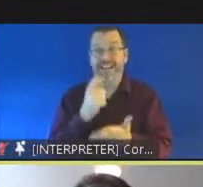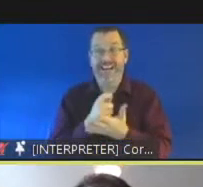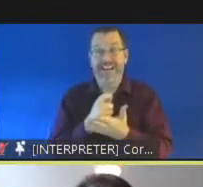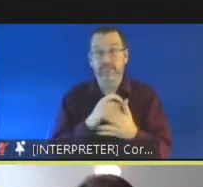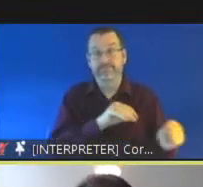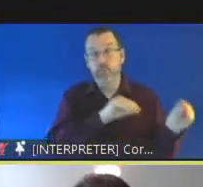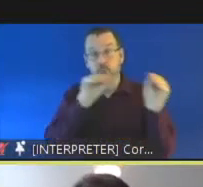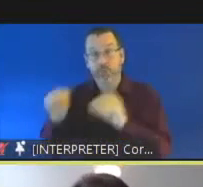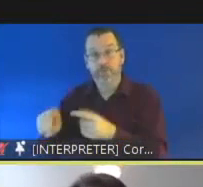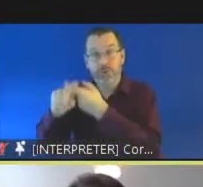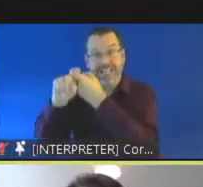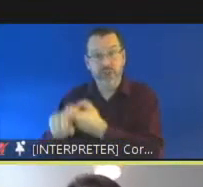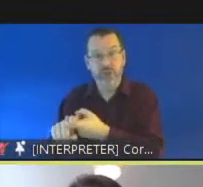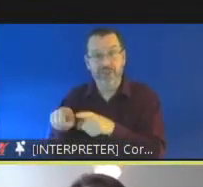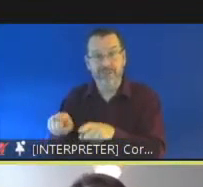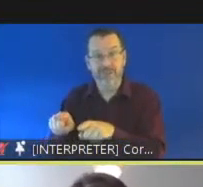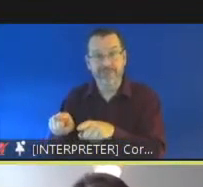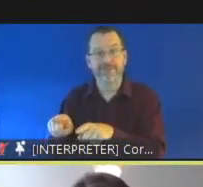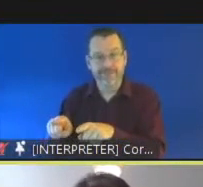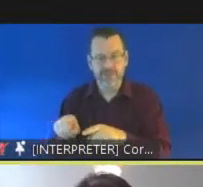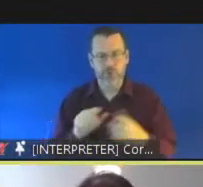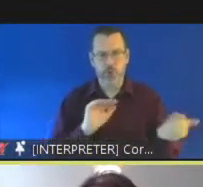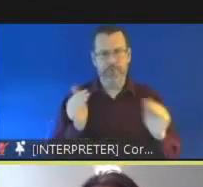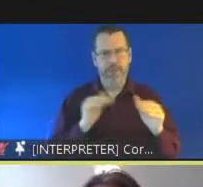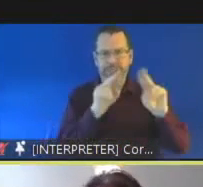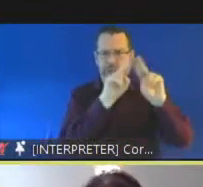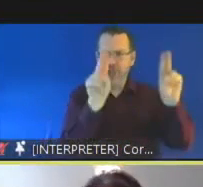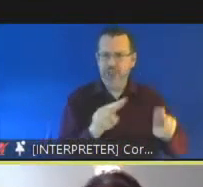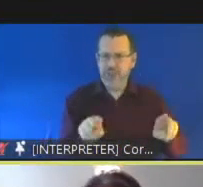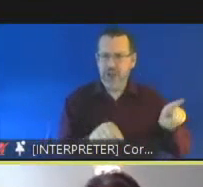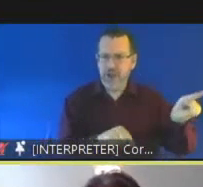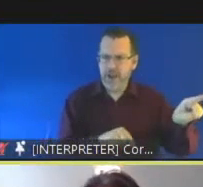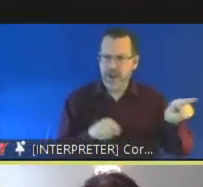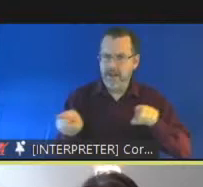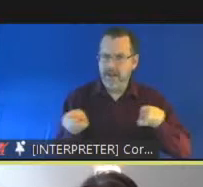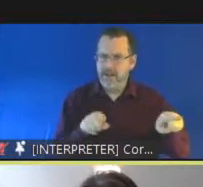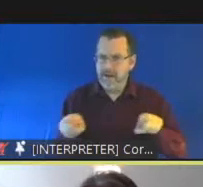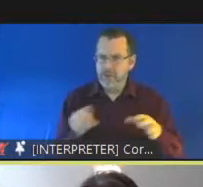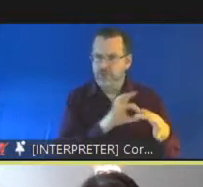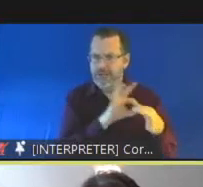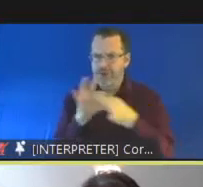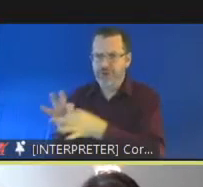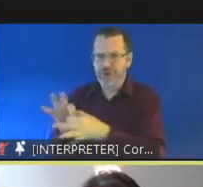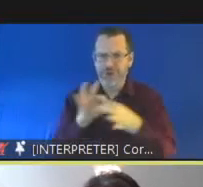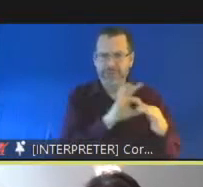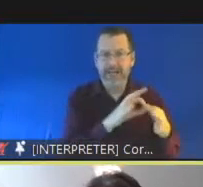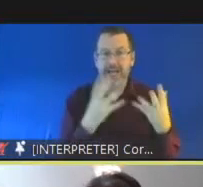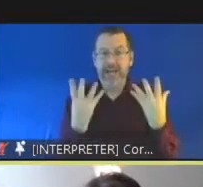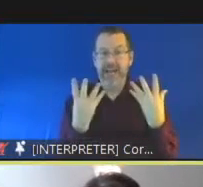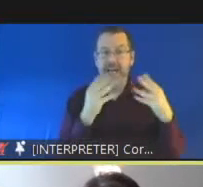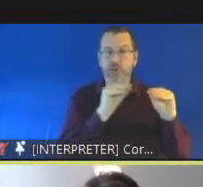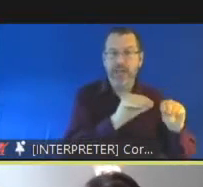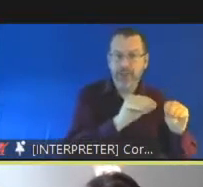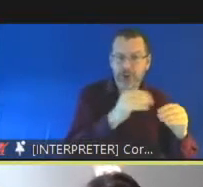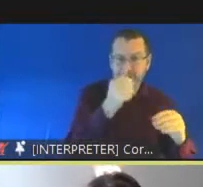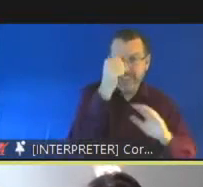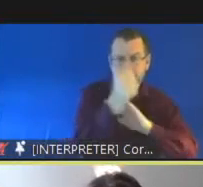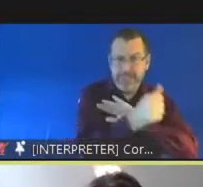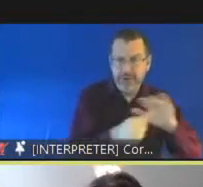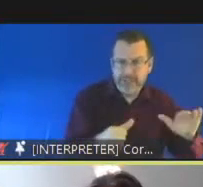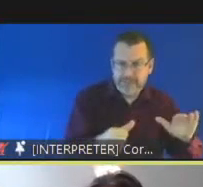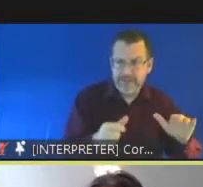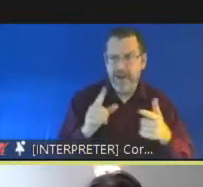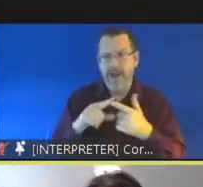significant reflecting the international evidence very significant relationship between educational experience and the experience of detention